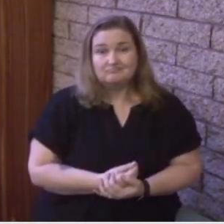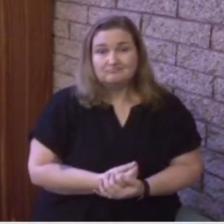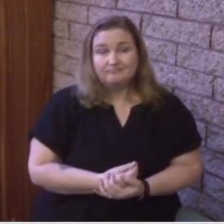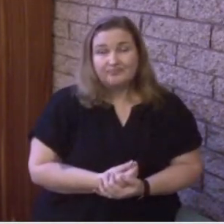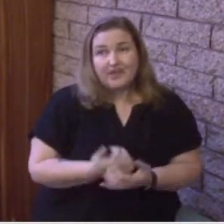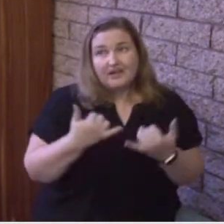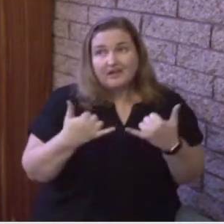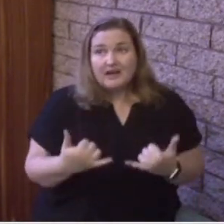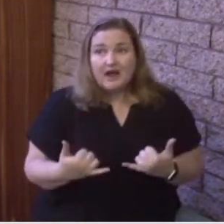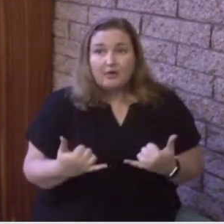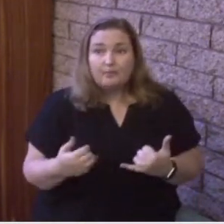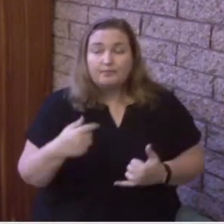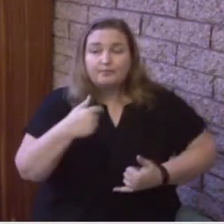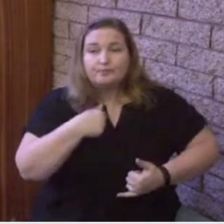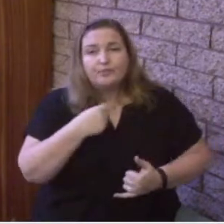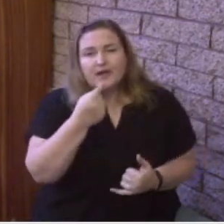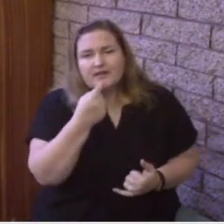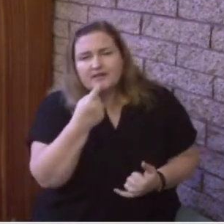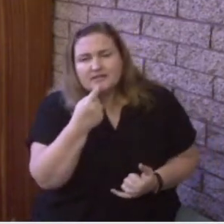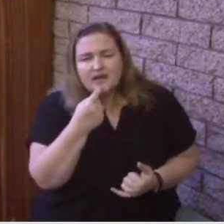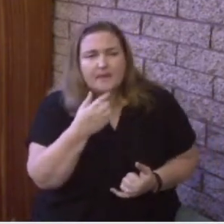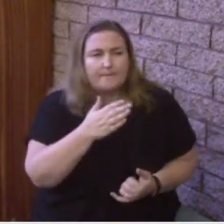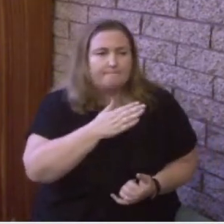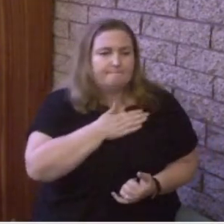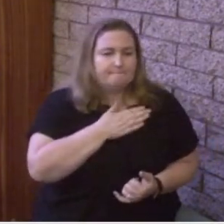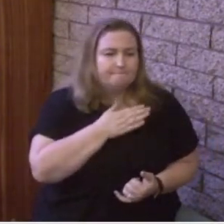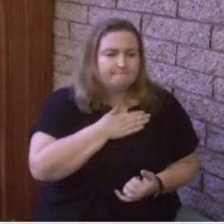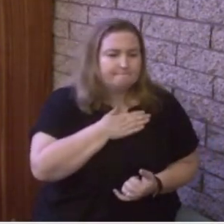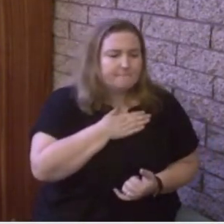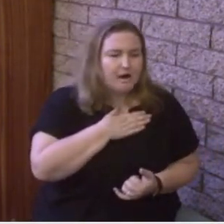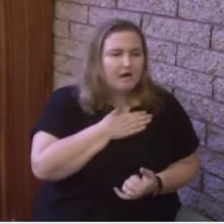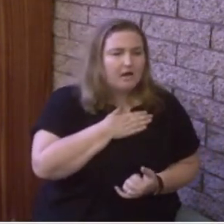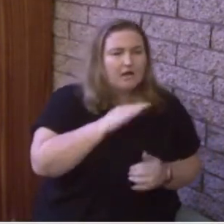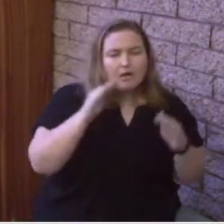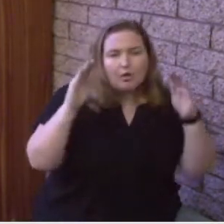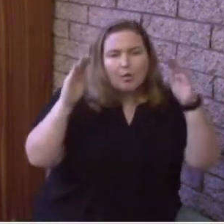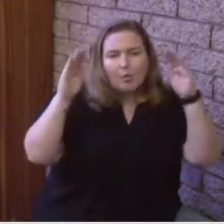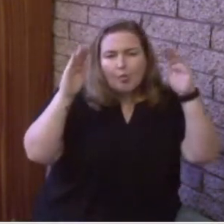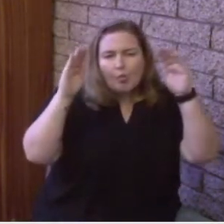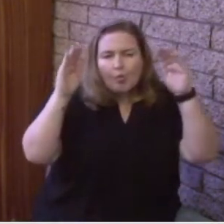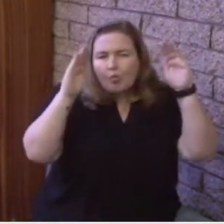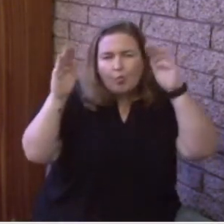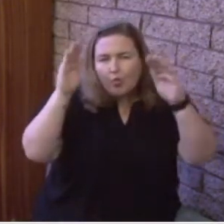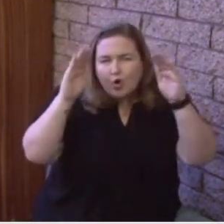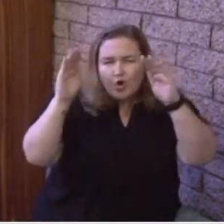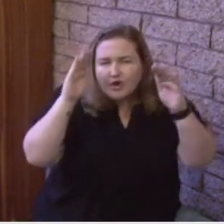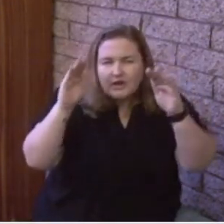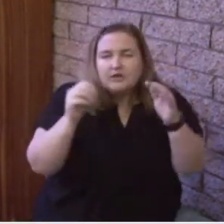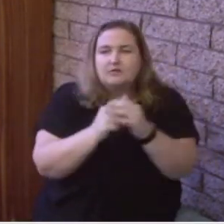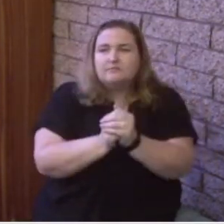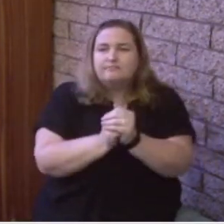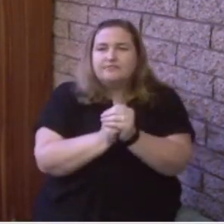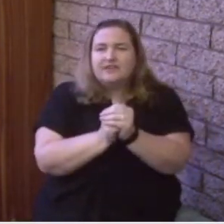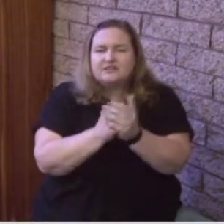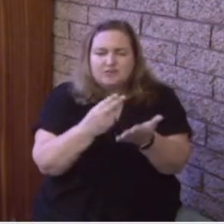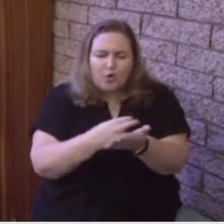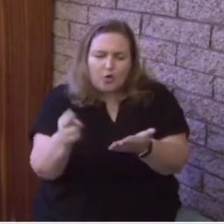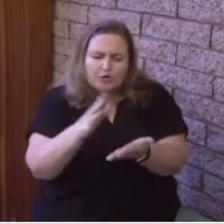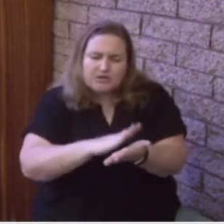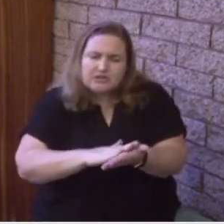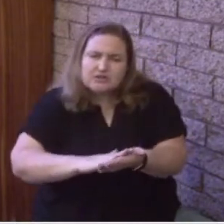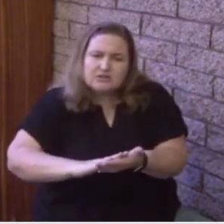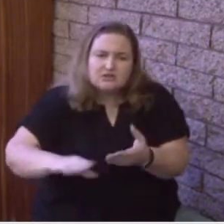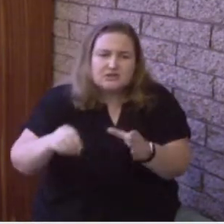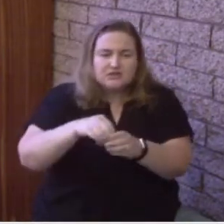Now, I already said that my key concern is that the Holy Spirit is often neglected. Why is that?